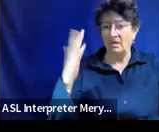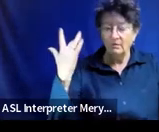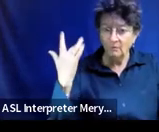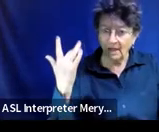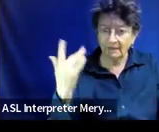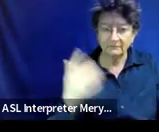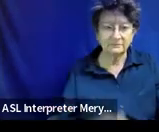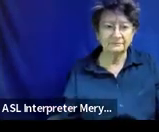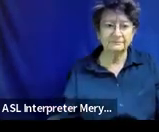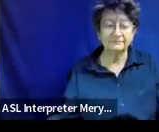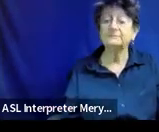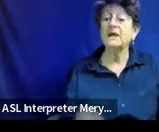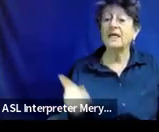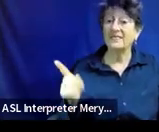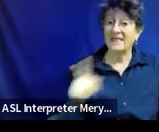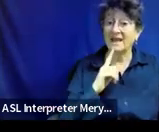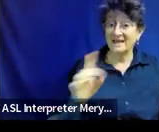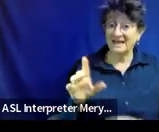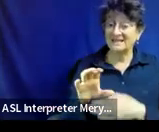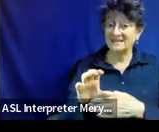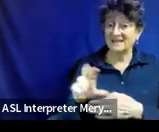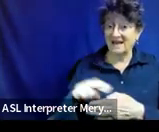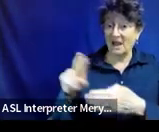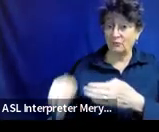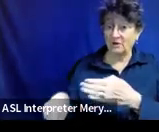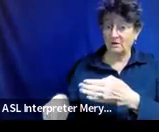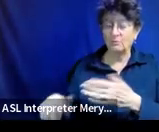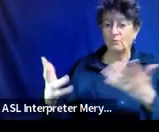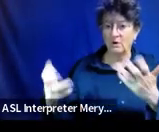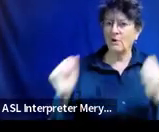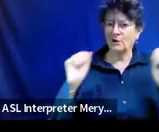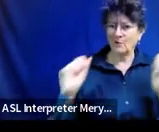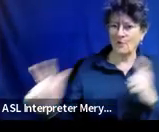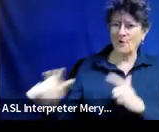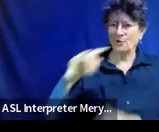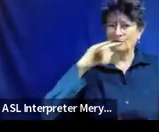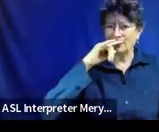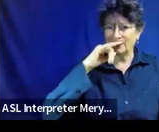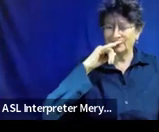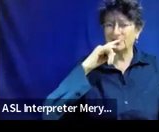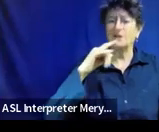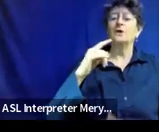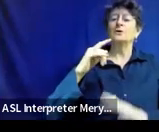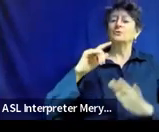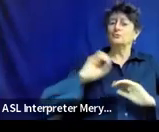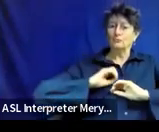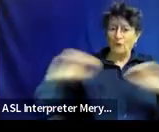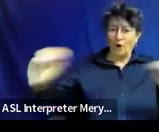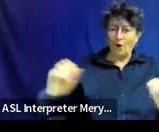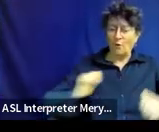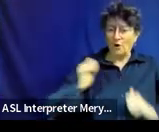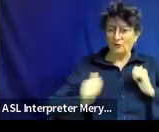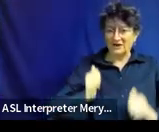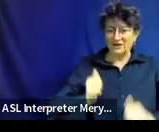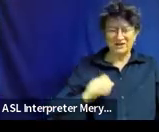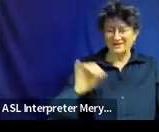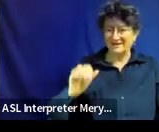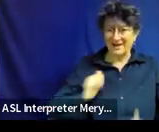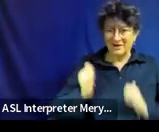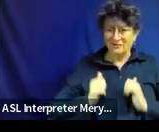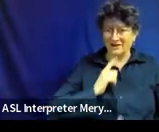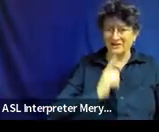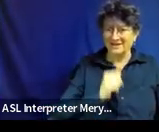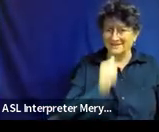It's an outcome. We want all kids to be free of aggression. It's not a skill, right? Reducing aggression is not a skill. What are you teaching?